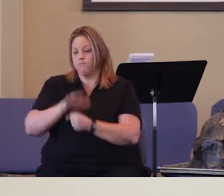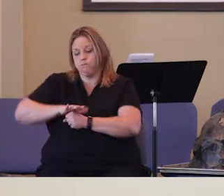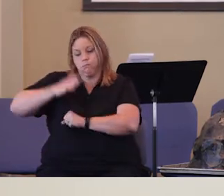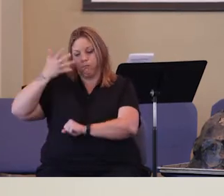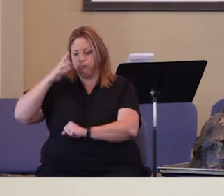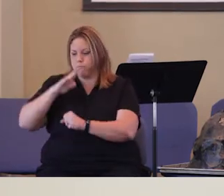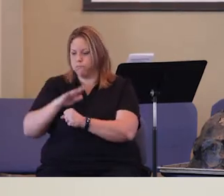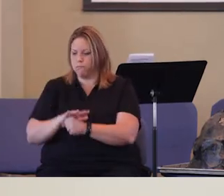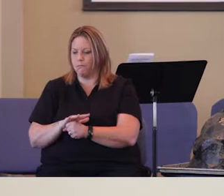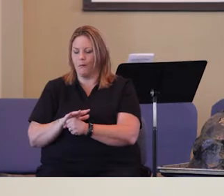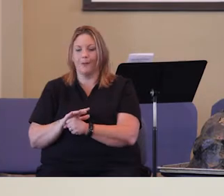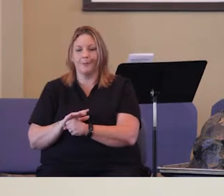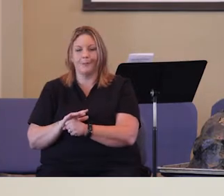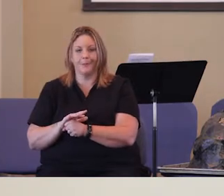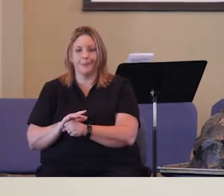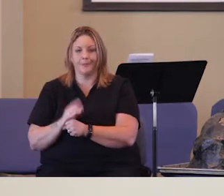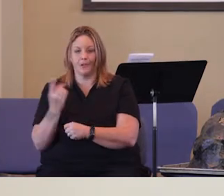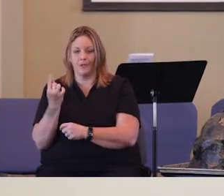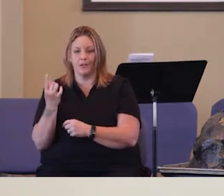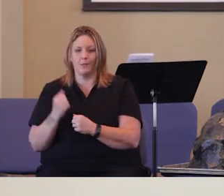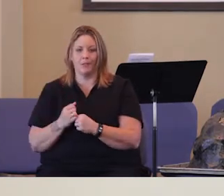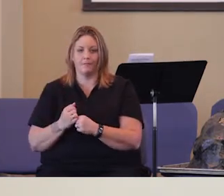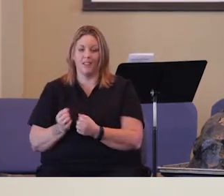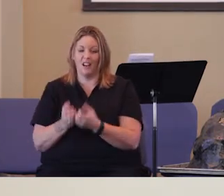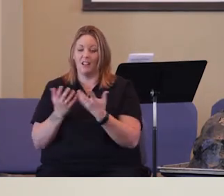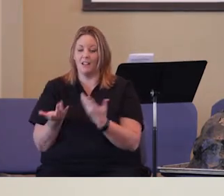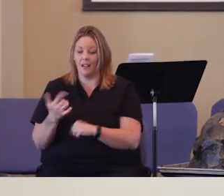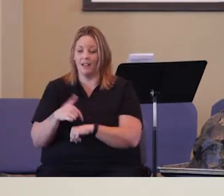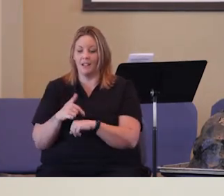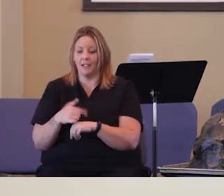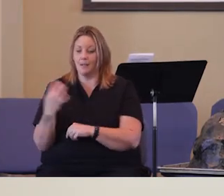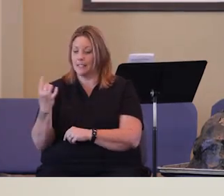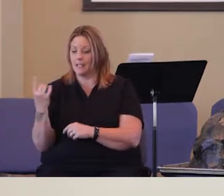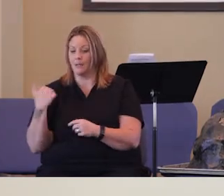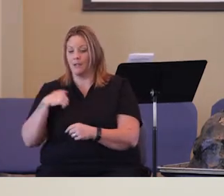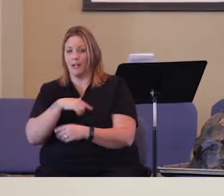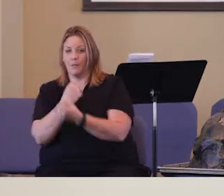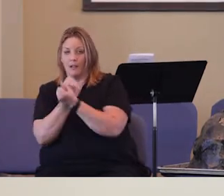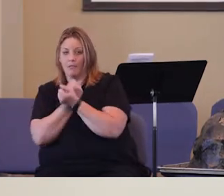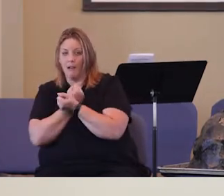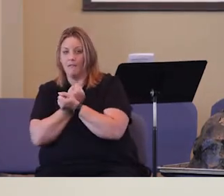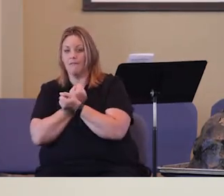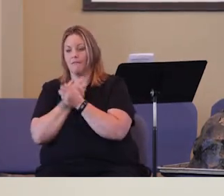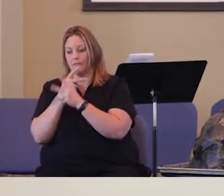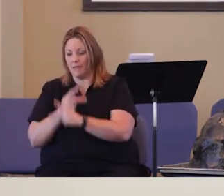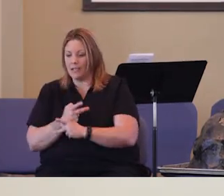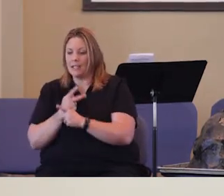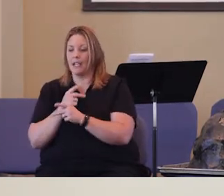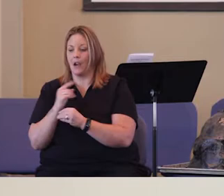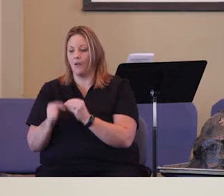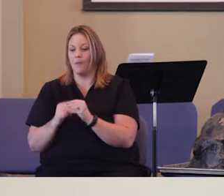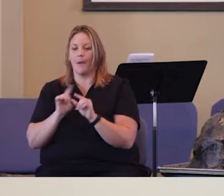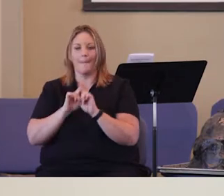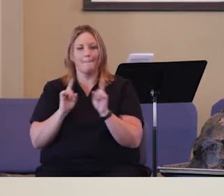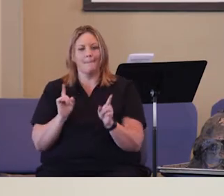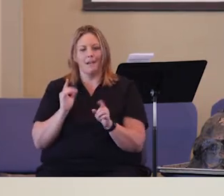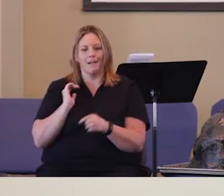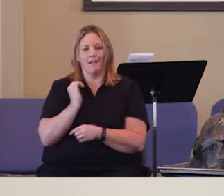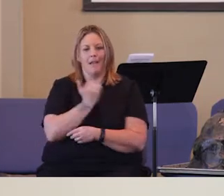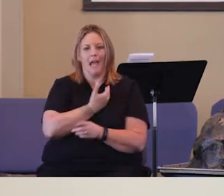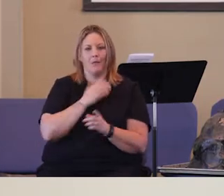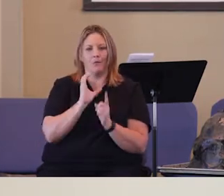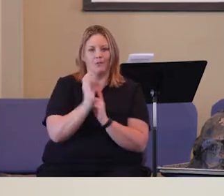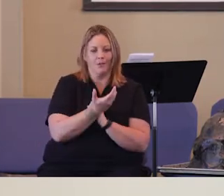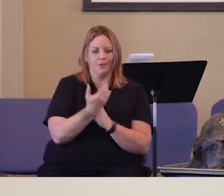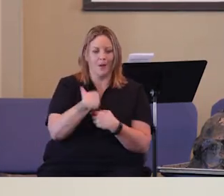over someone. And a lot of times it's maybe someone that we love and care for or whatnot. But our circumstances make us